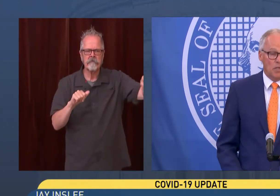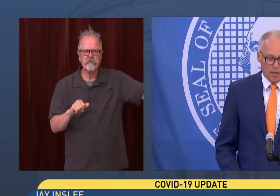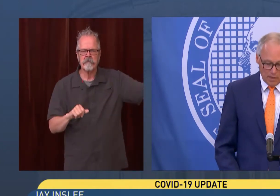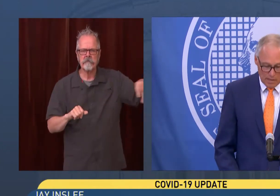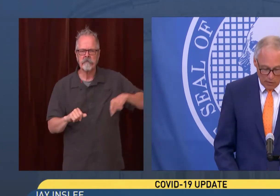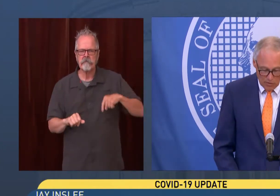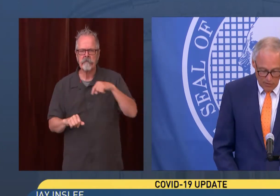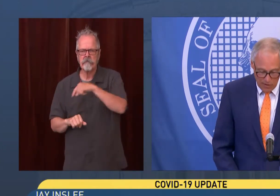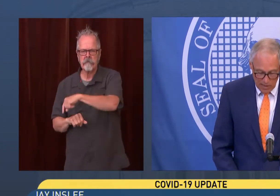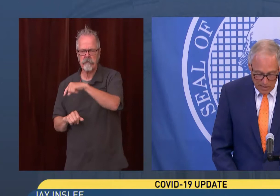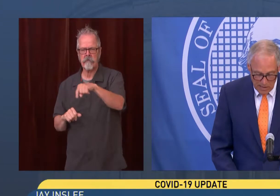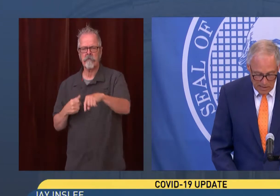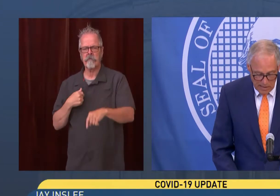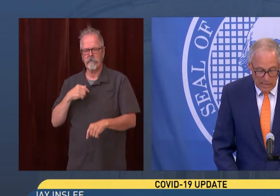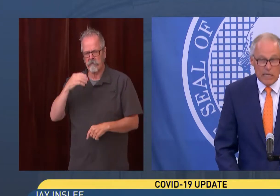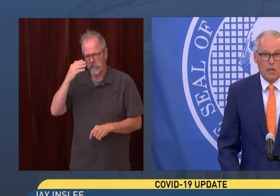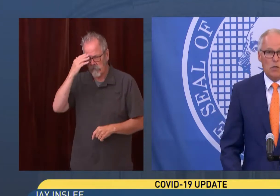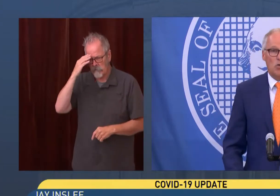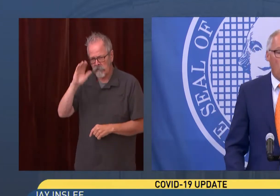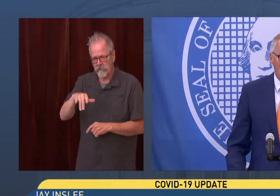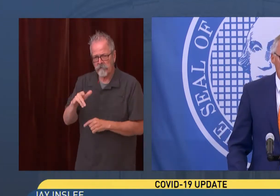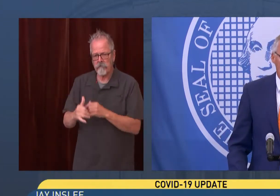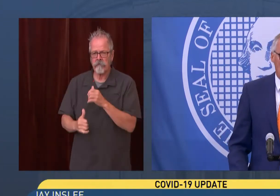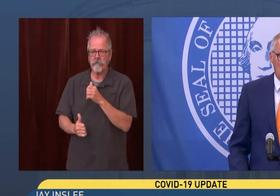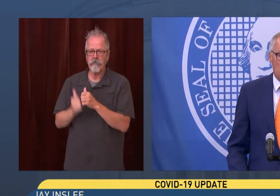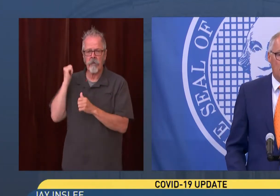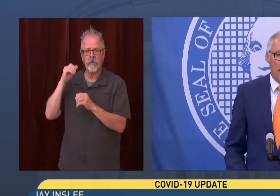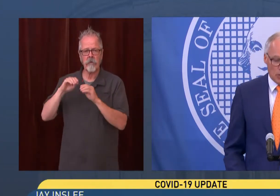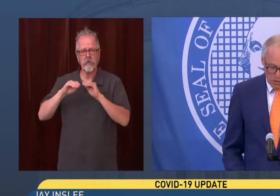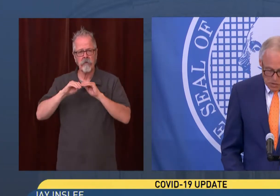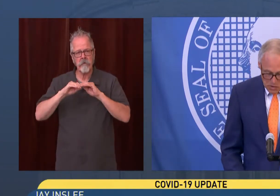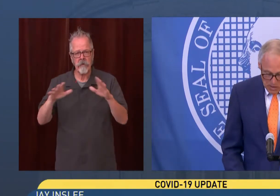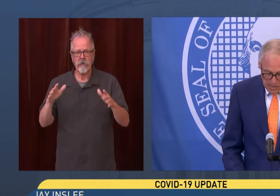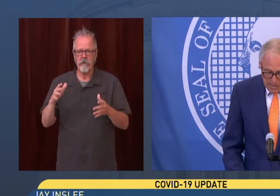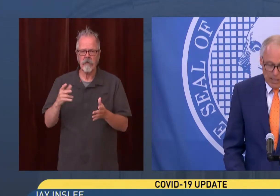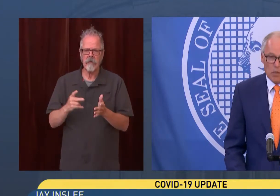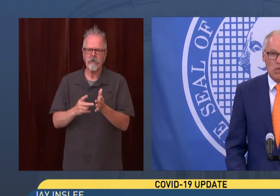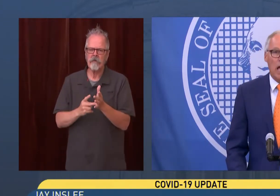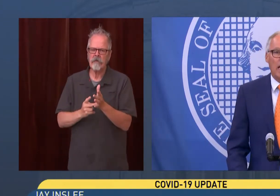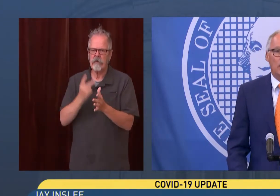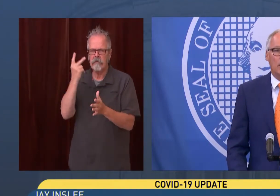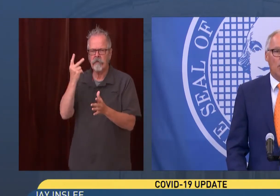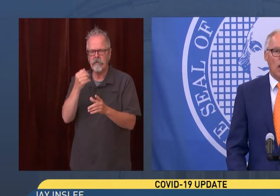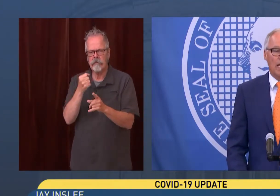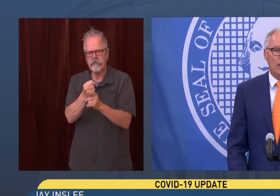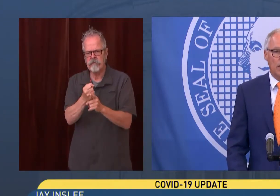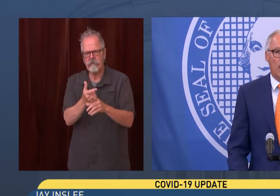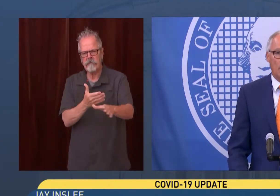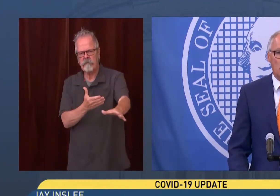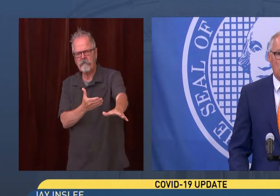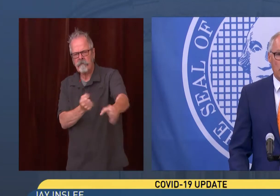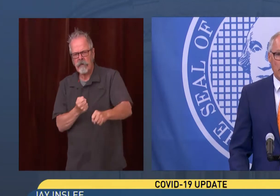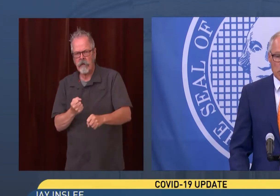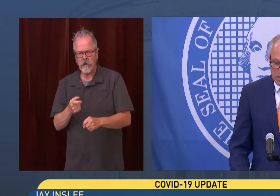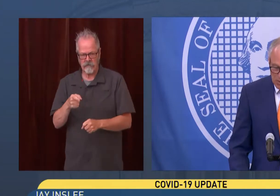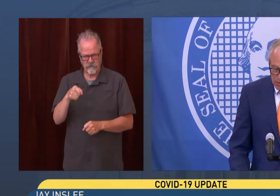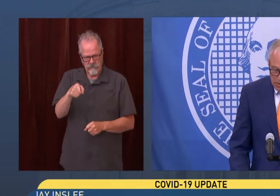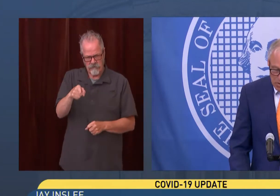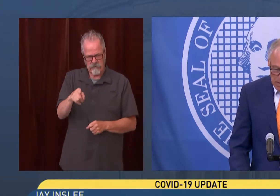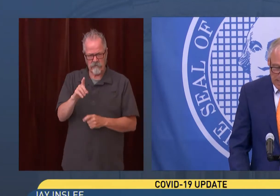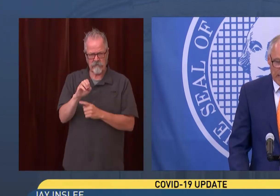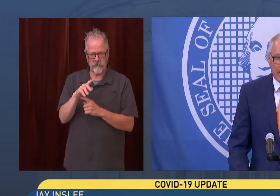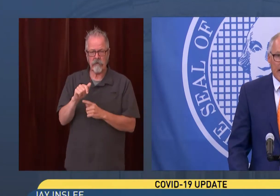is the Delta variant. It is twice as infectious. It is likely, more likely to cause serious